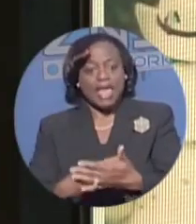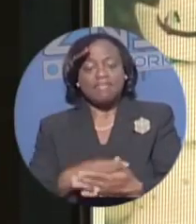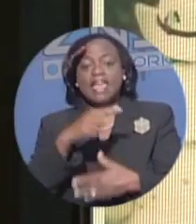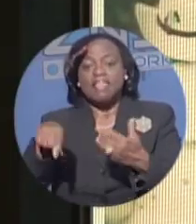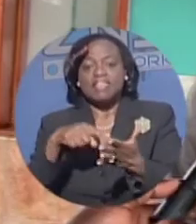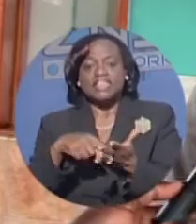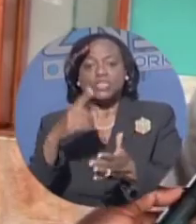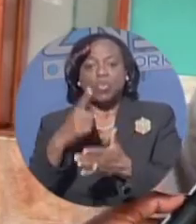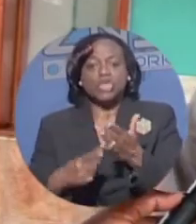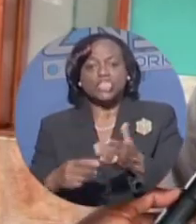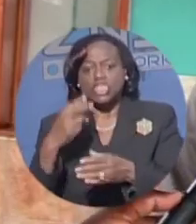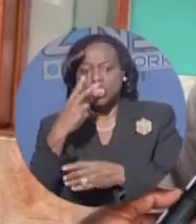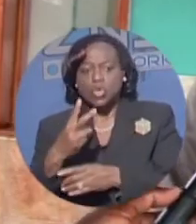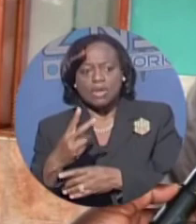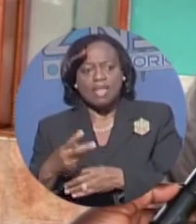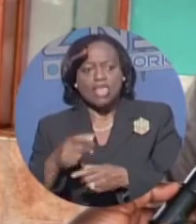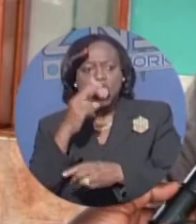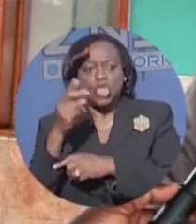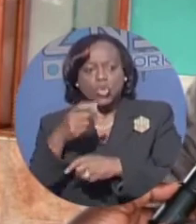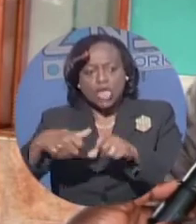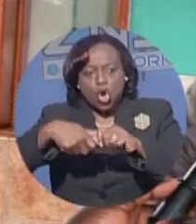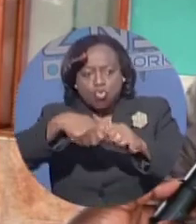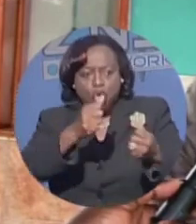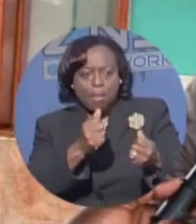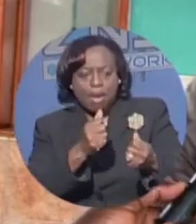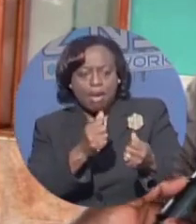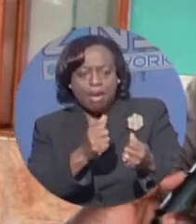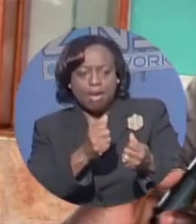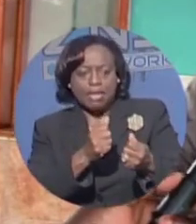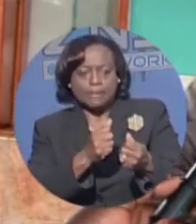Look, they must have used a crowbar or something. And I have this protective